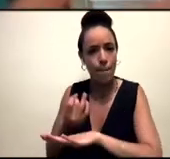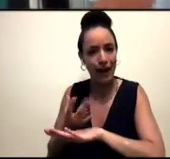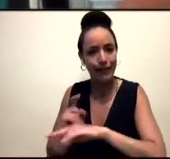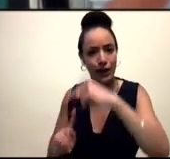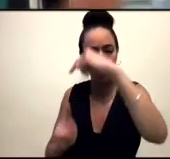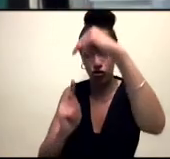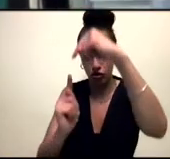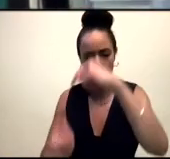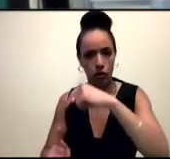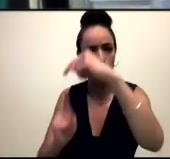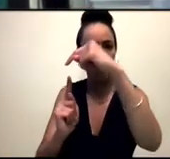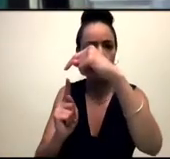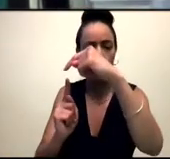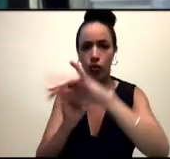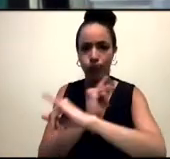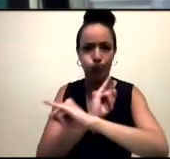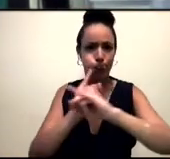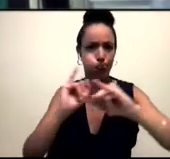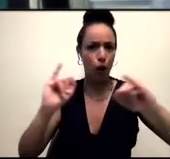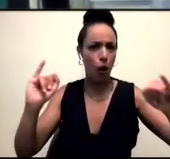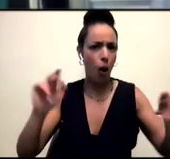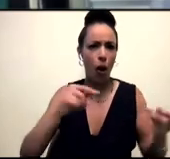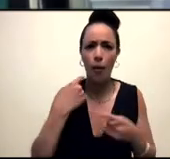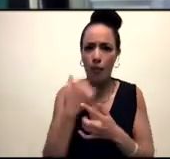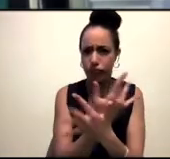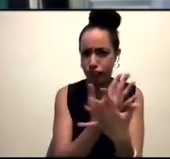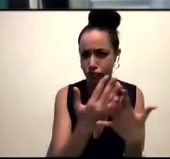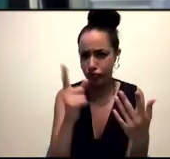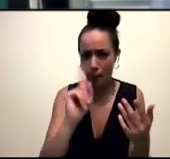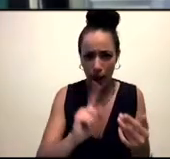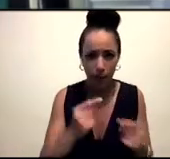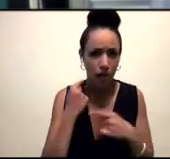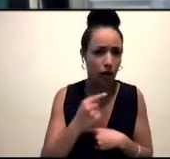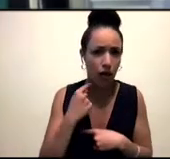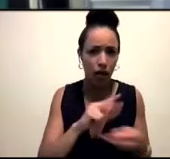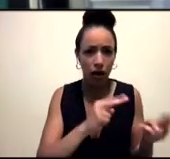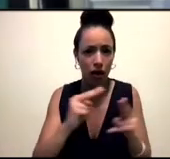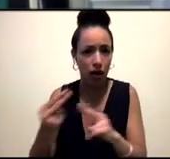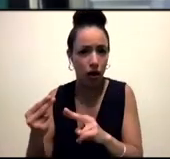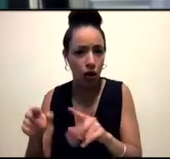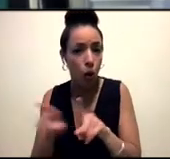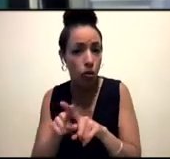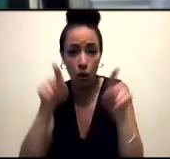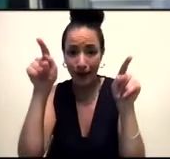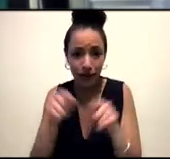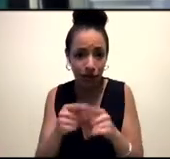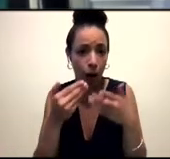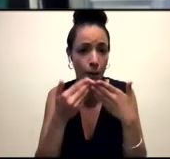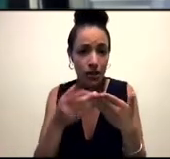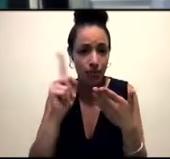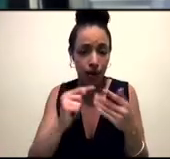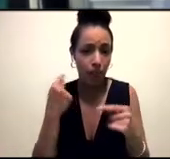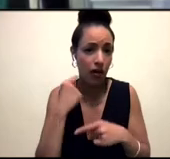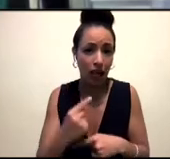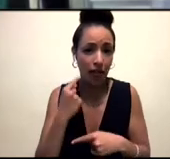that drawing of that line, right? What you're also looking at is the genocide against Muslim people in India today, what you're looking at is the